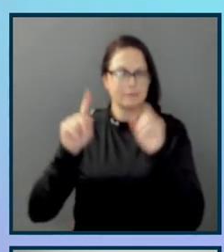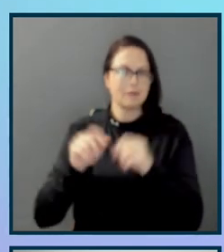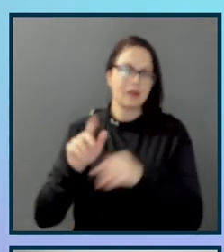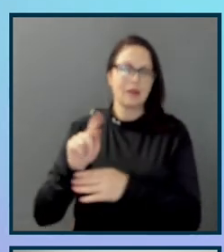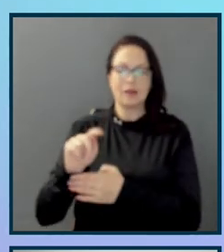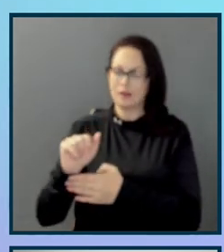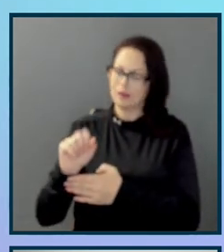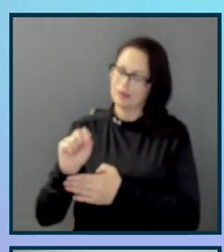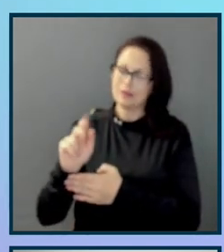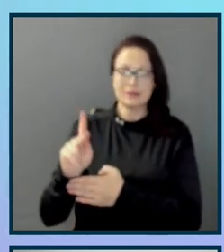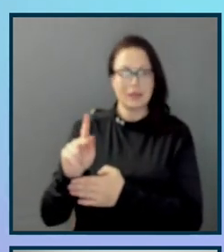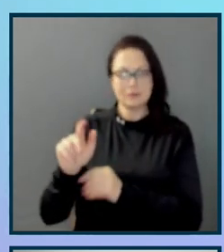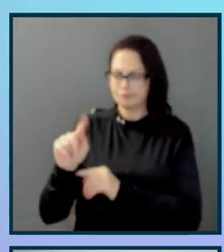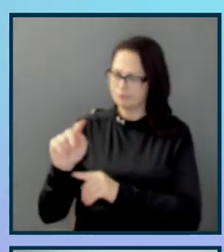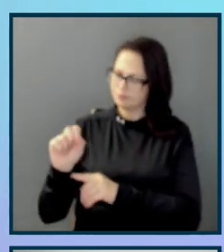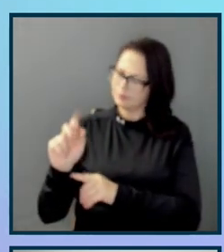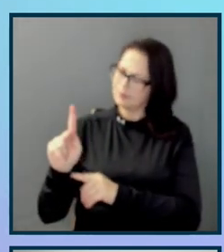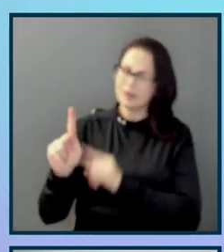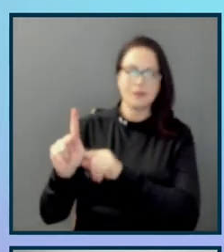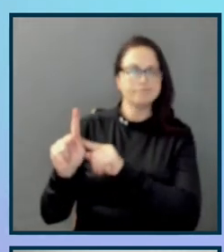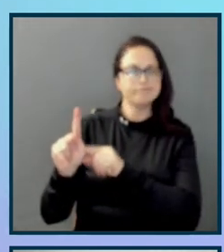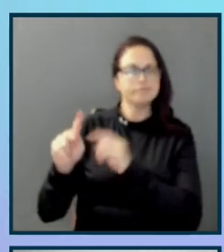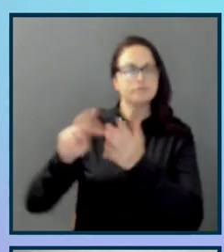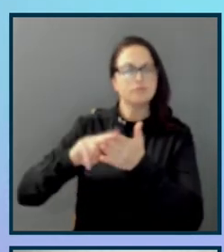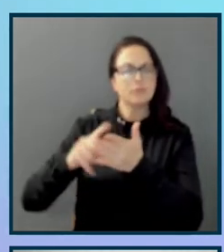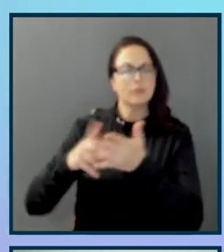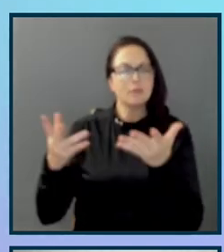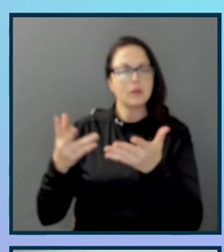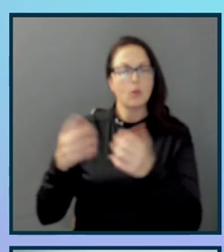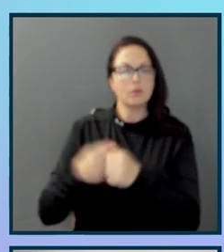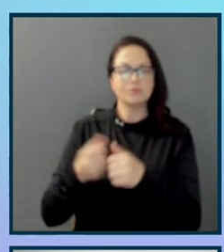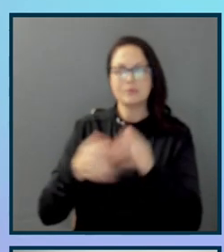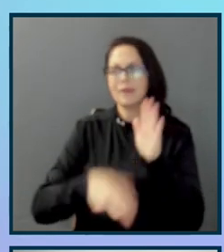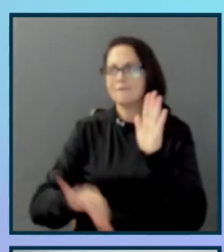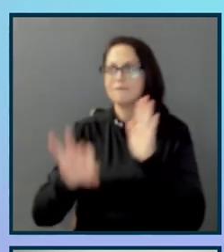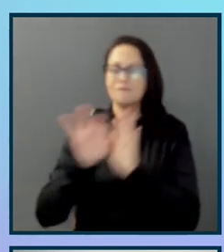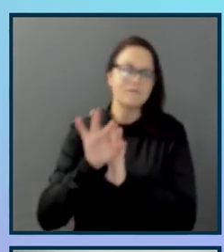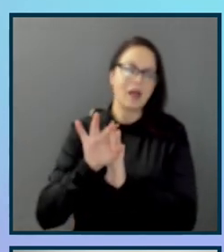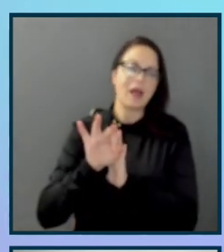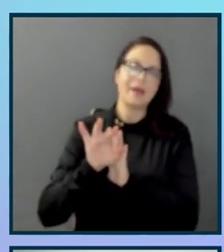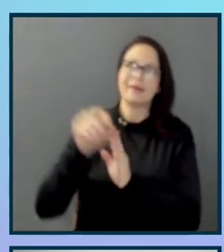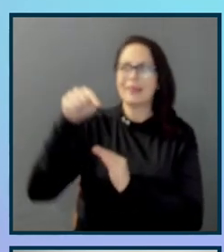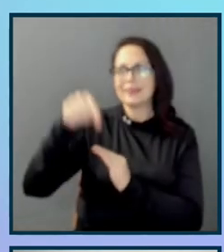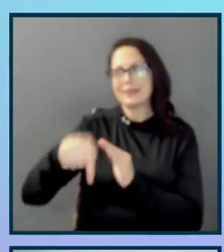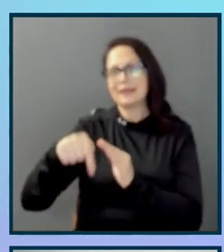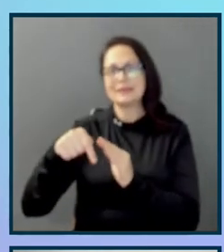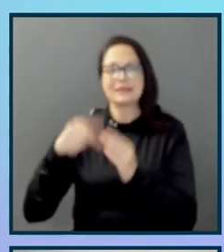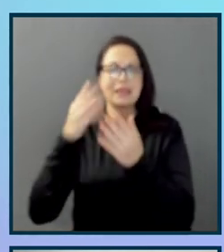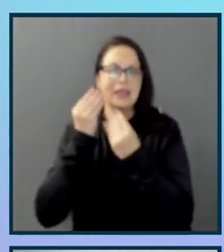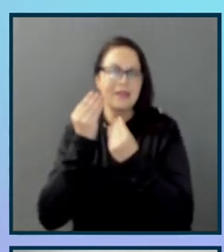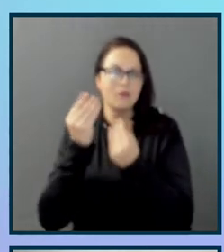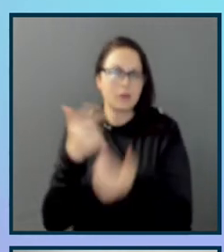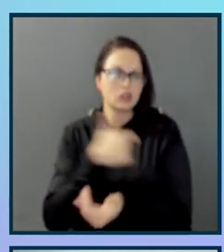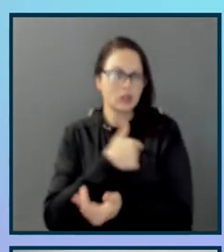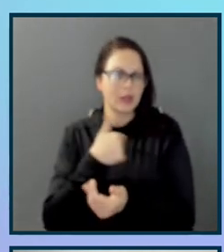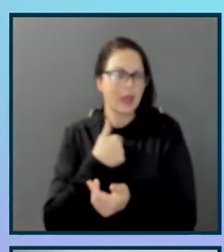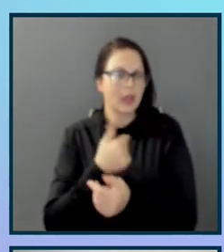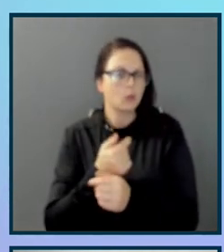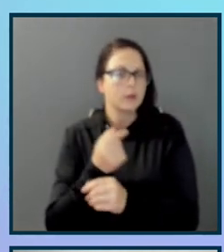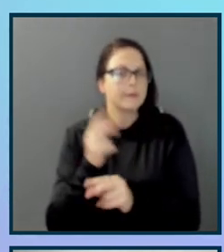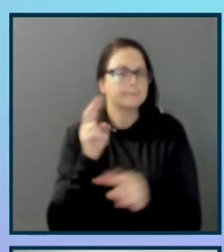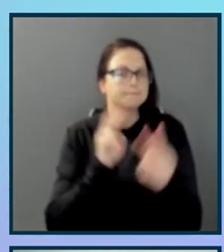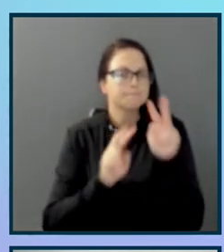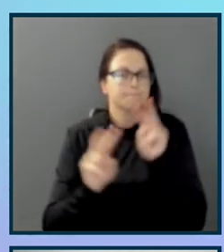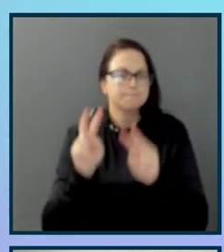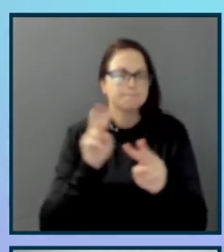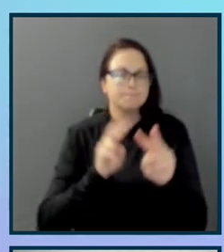give users specific tasks. So for example, find X piece of information and we watch what they go through. And we also